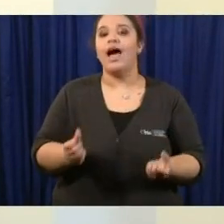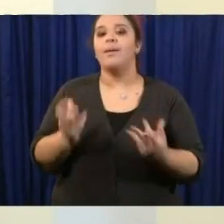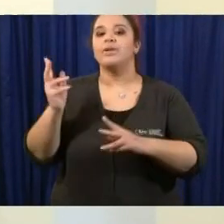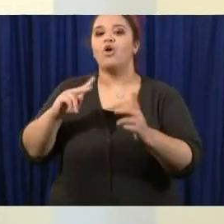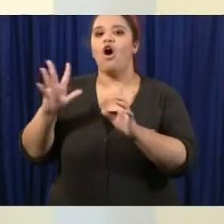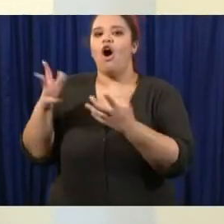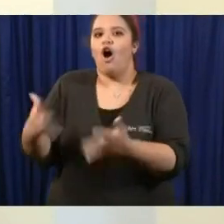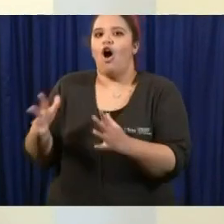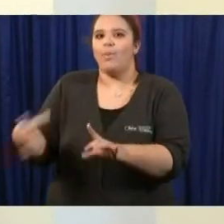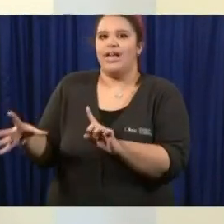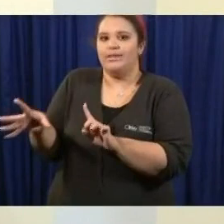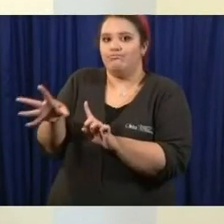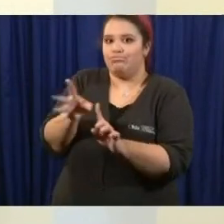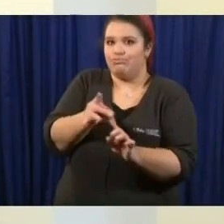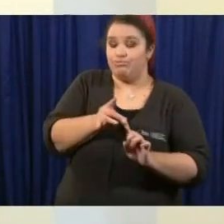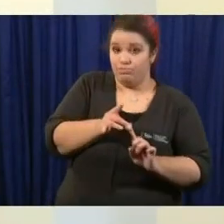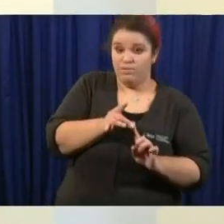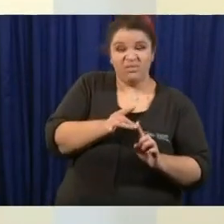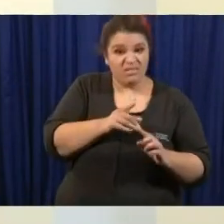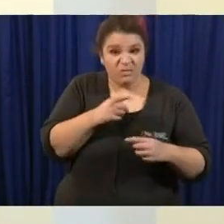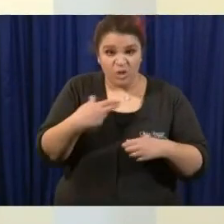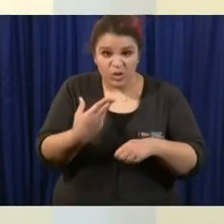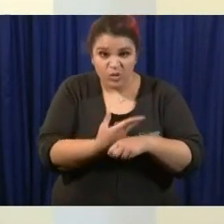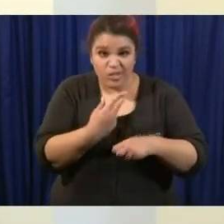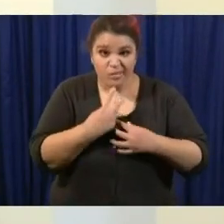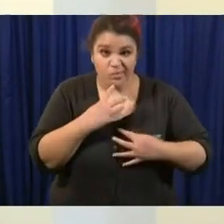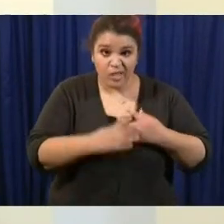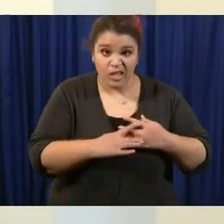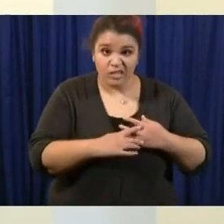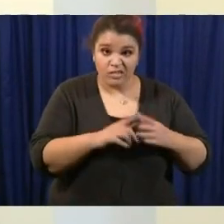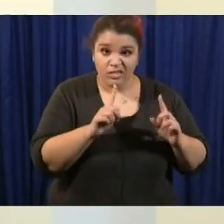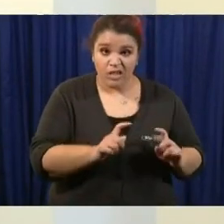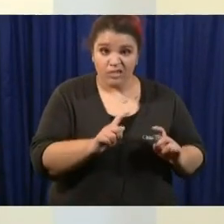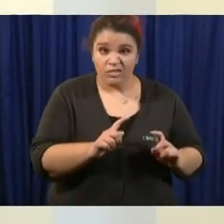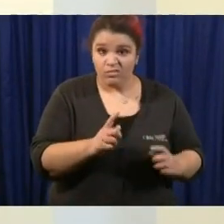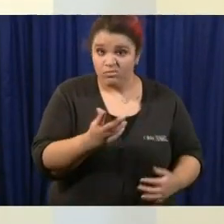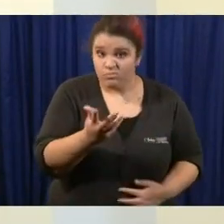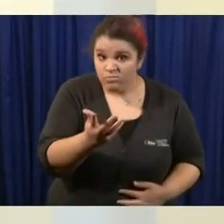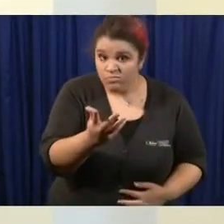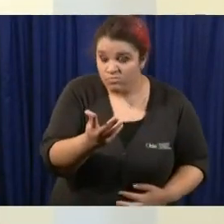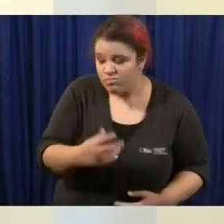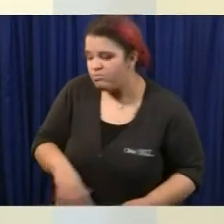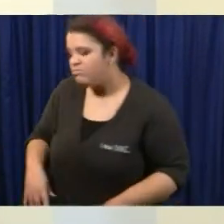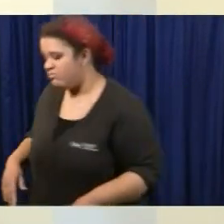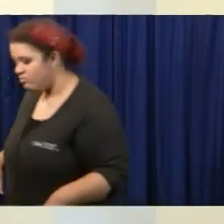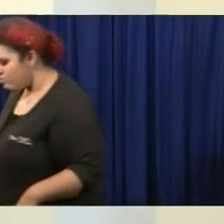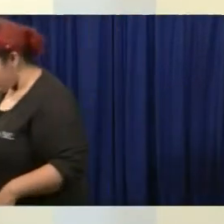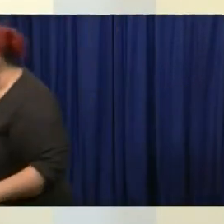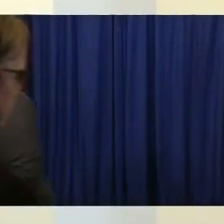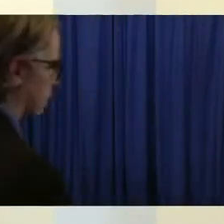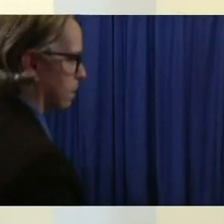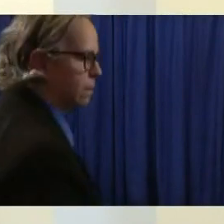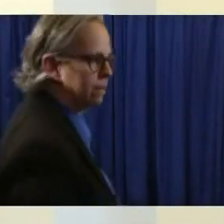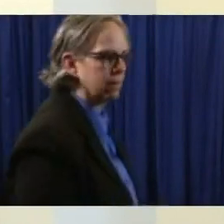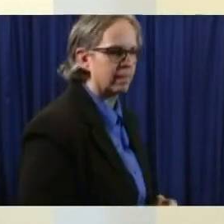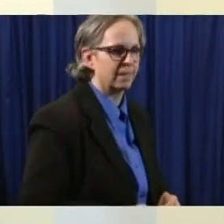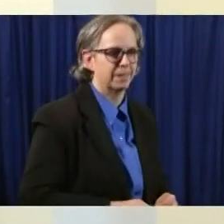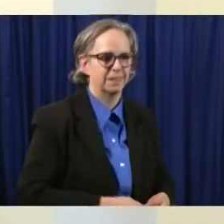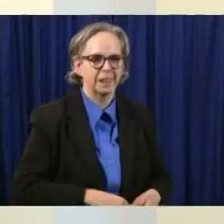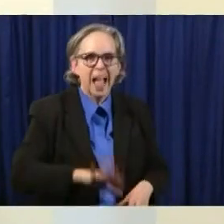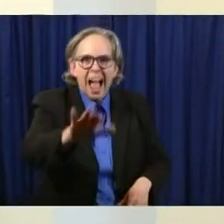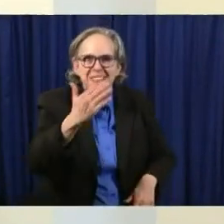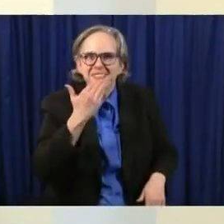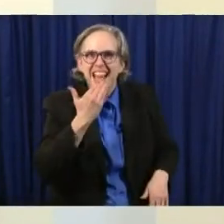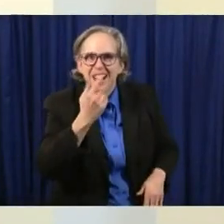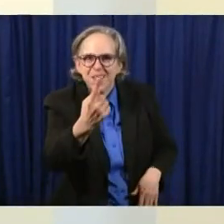yes thank you for asking so again the science of serologic testing is evolving but i can tell you i was on the